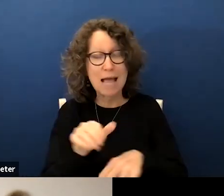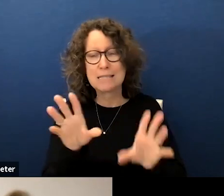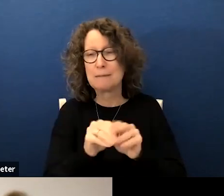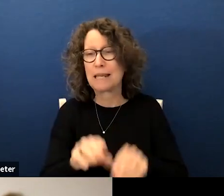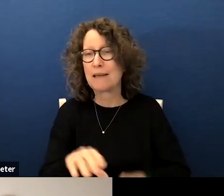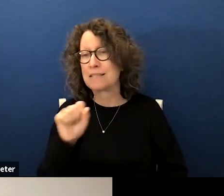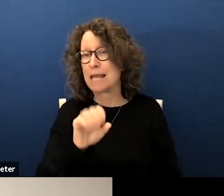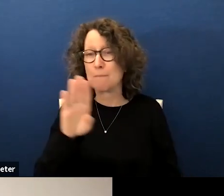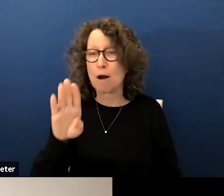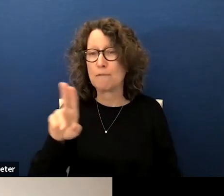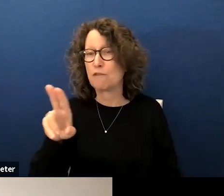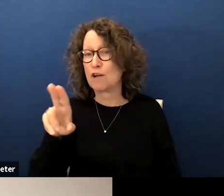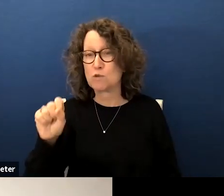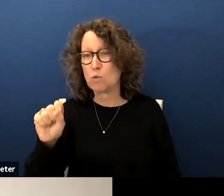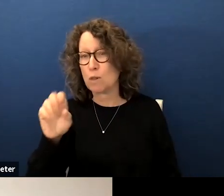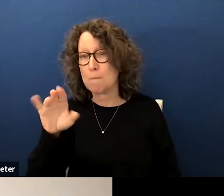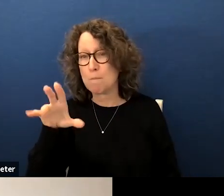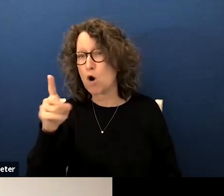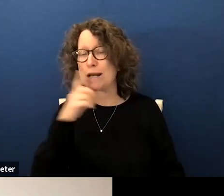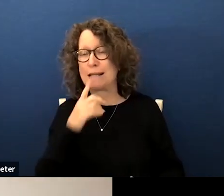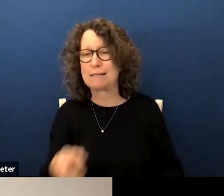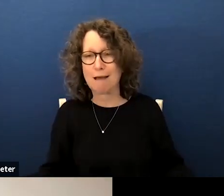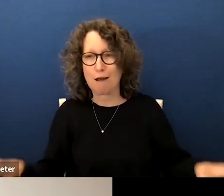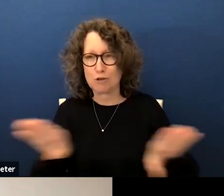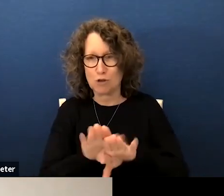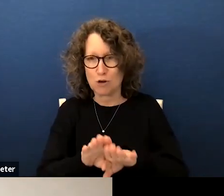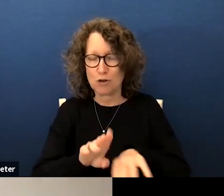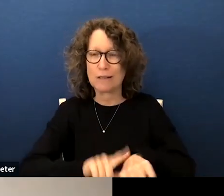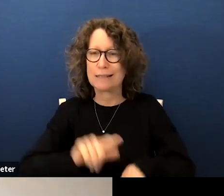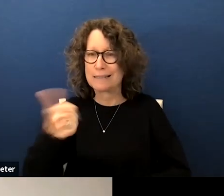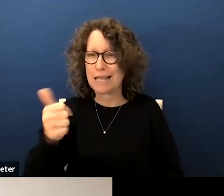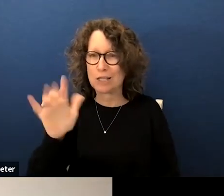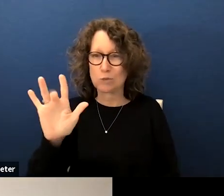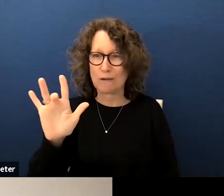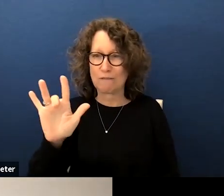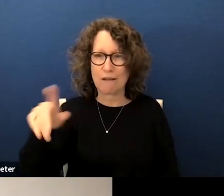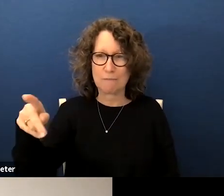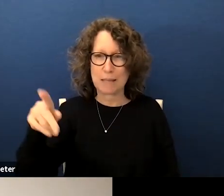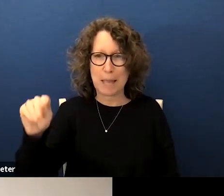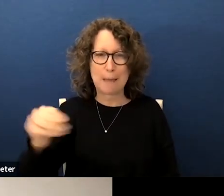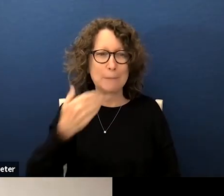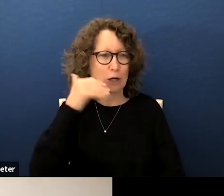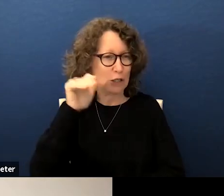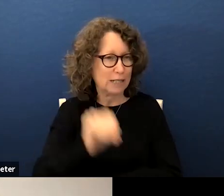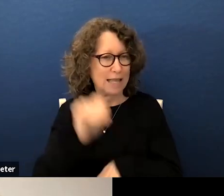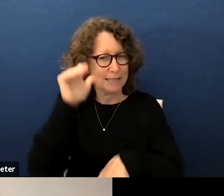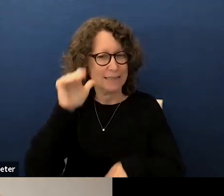the santa barbara unified school board is adjourned at 10 25 p.m good evening